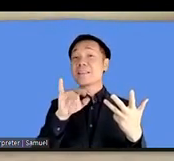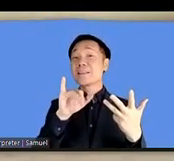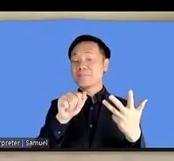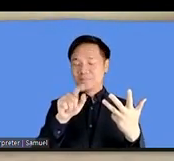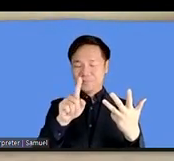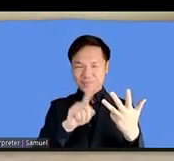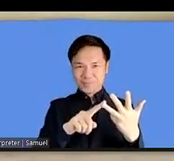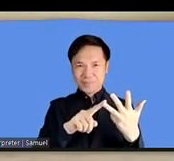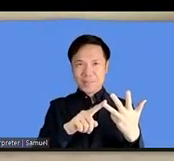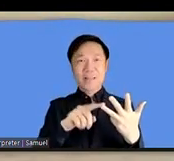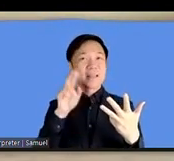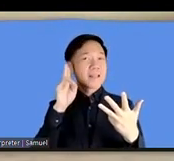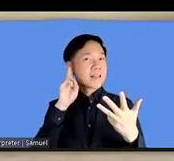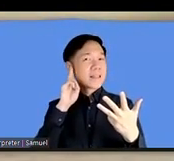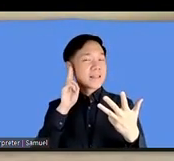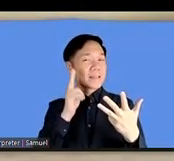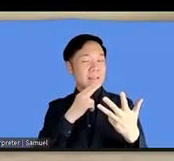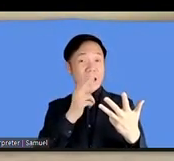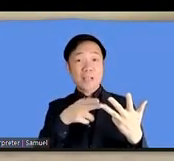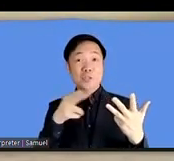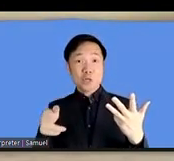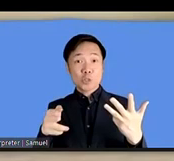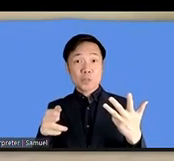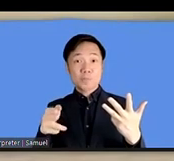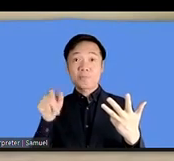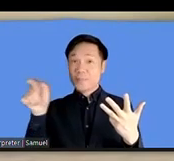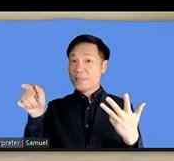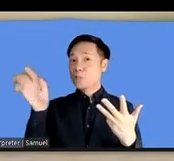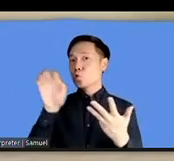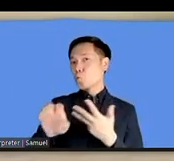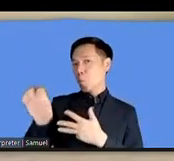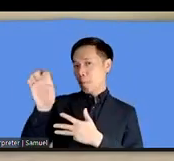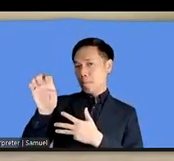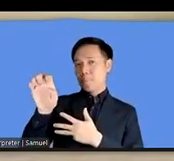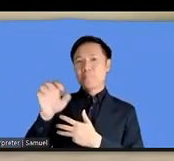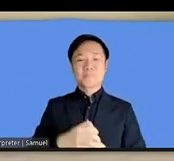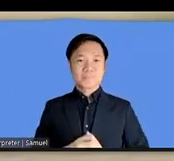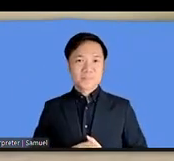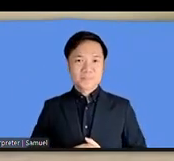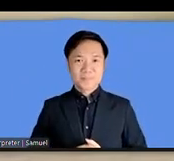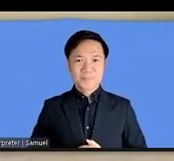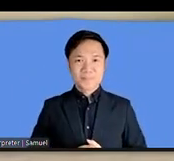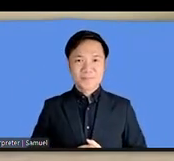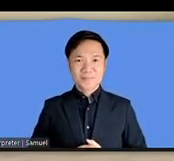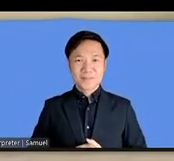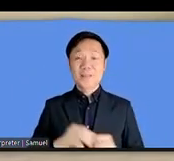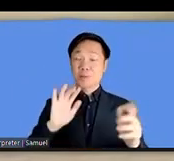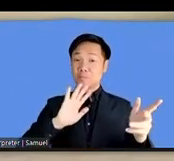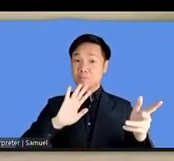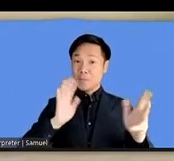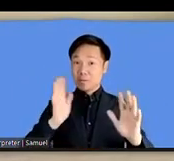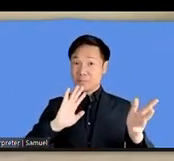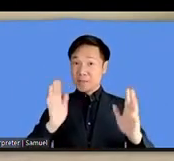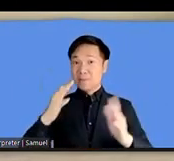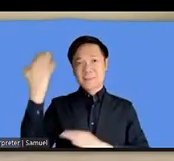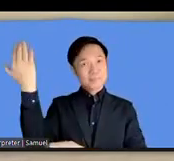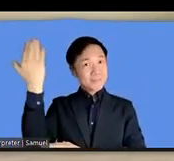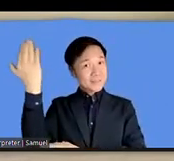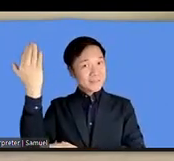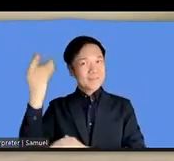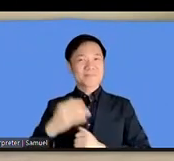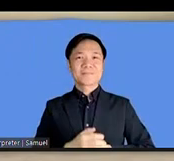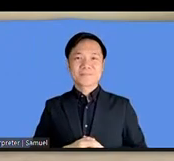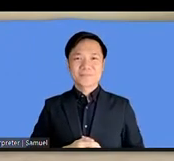heart of hearing community in the in Europe so we'll have a exciting list of speakers here we also